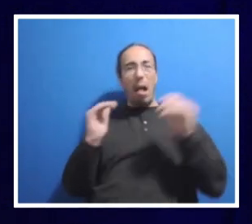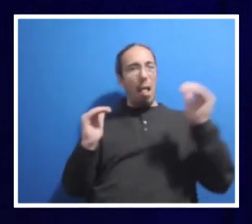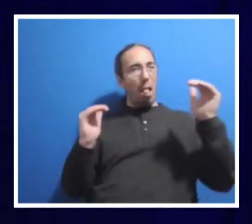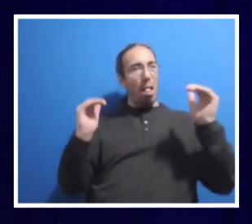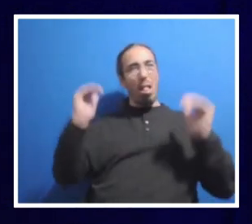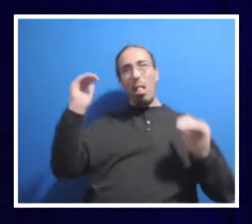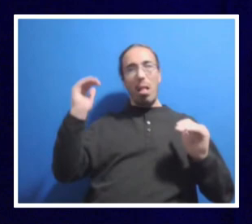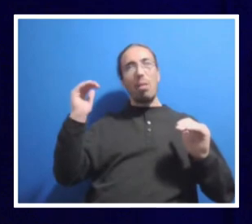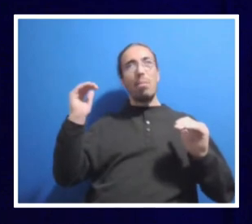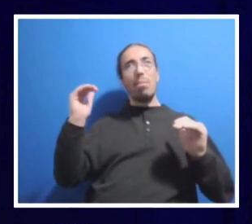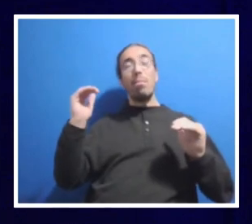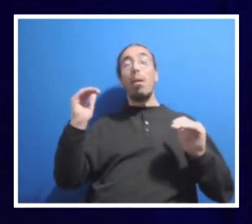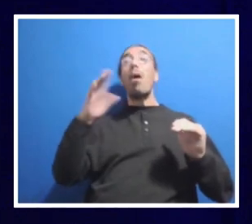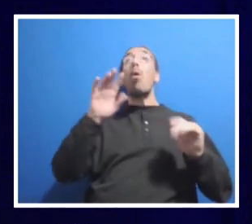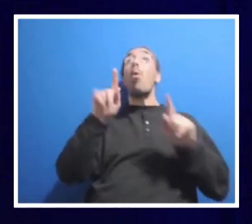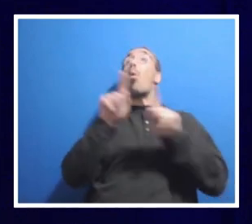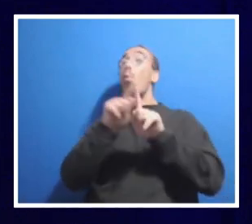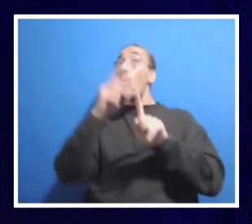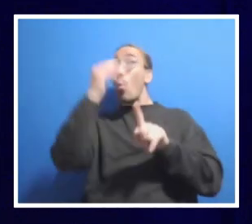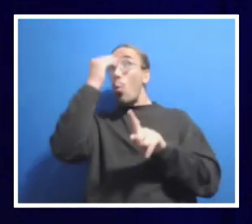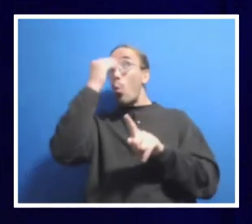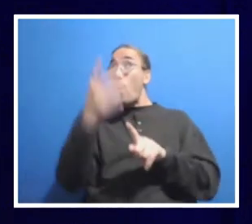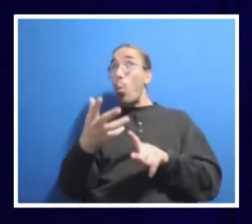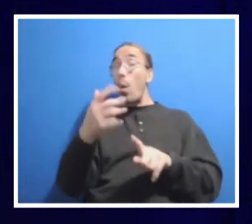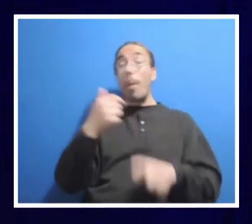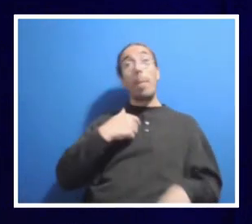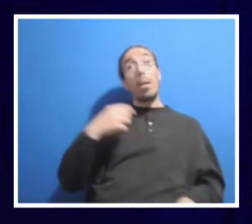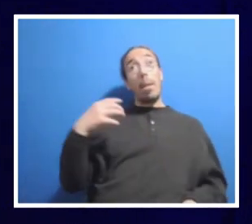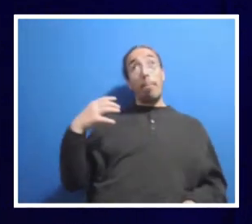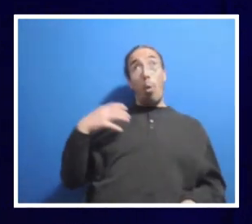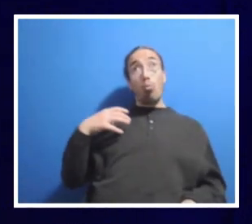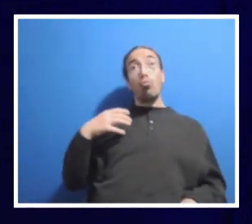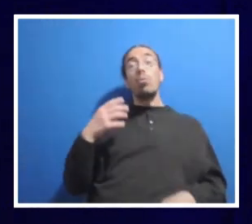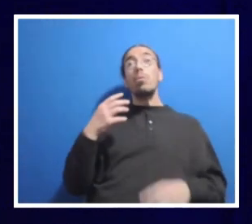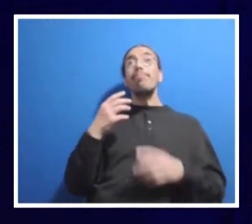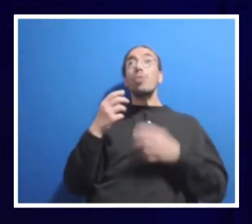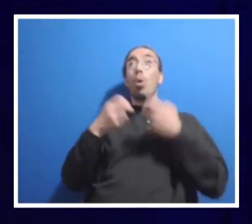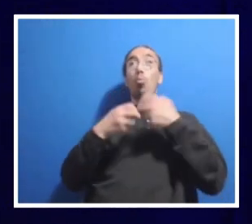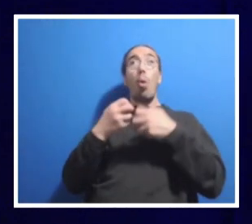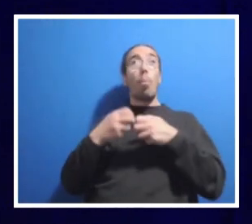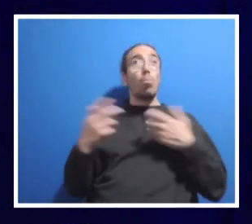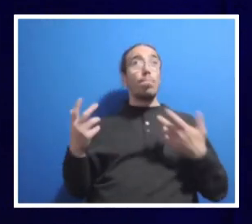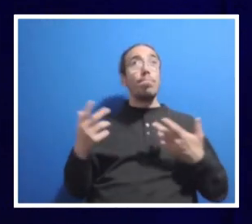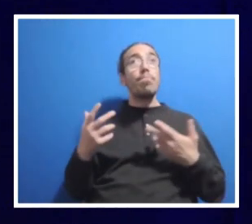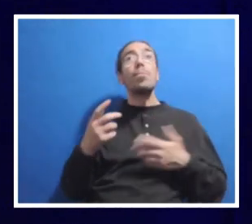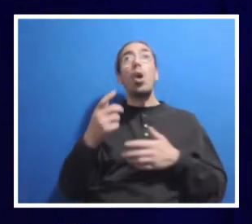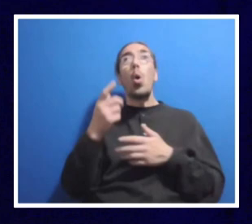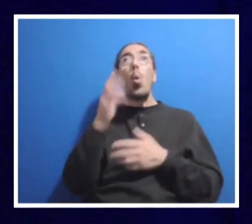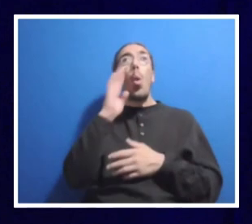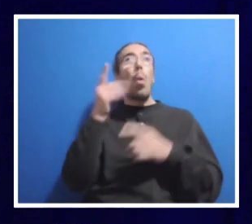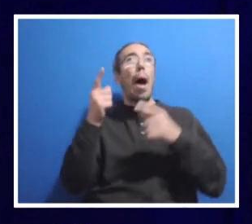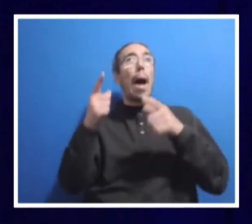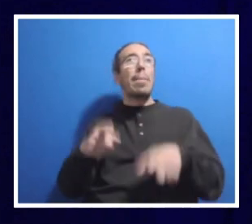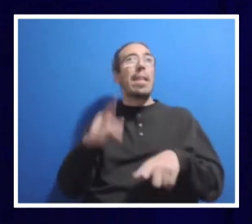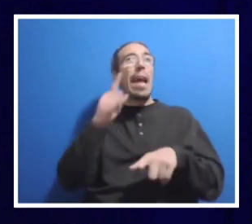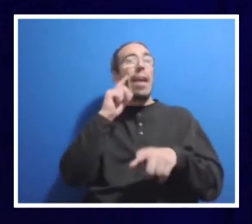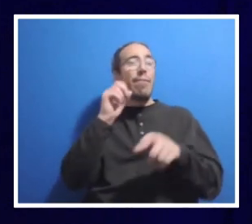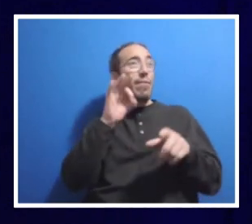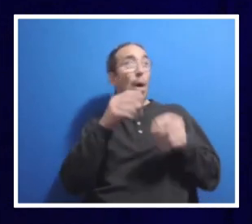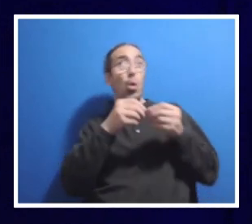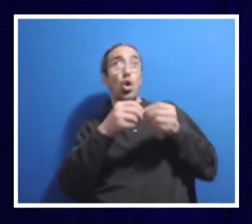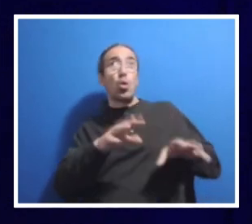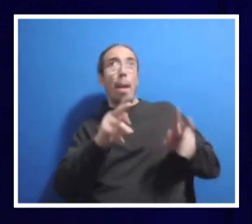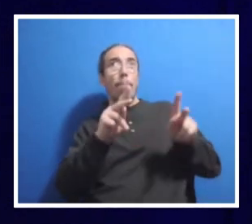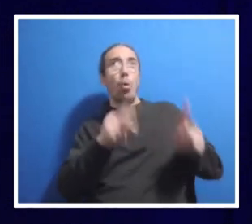as the boss, for me, the issue is what will happen if we lose this person? What's the